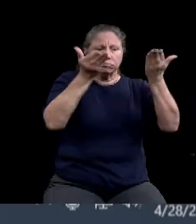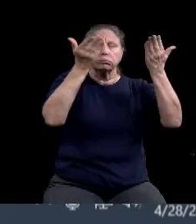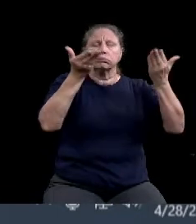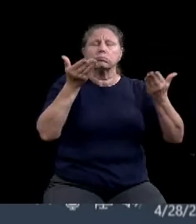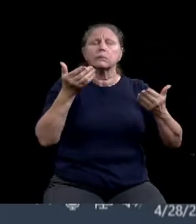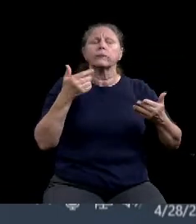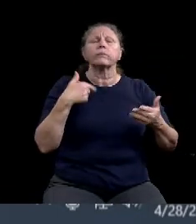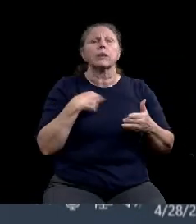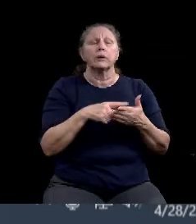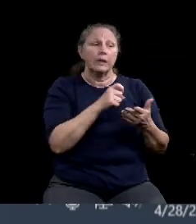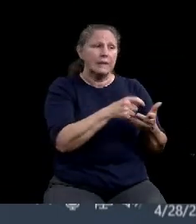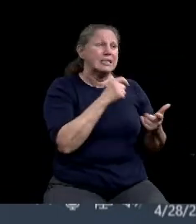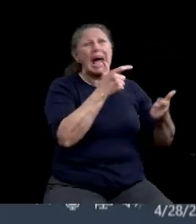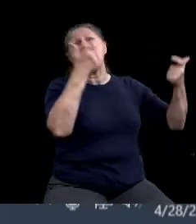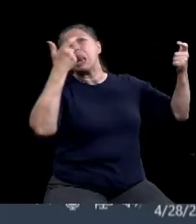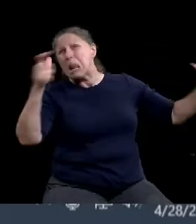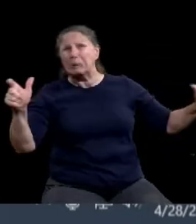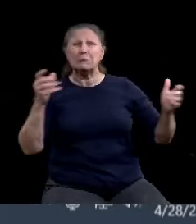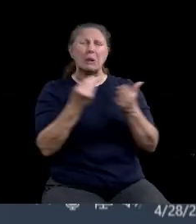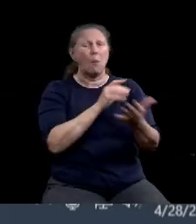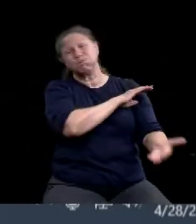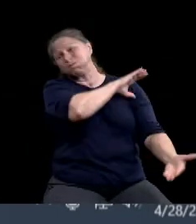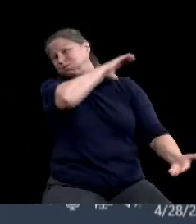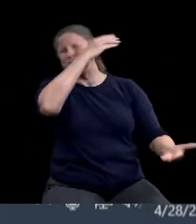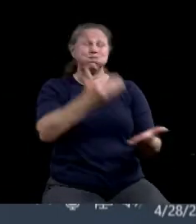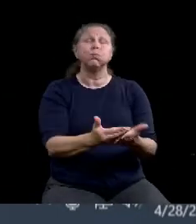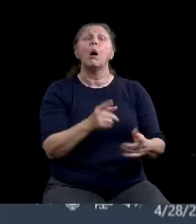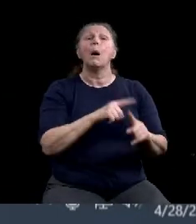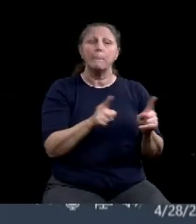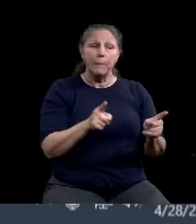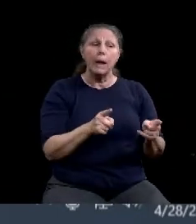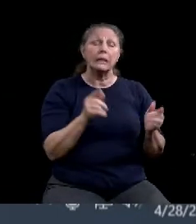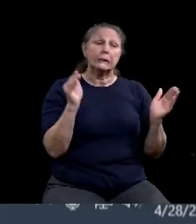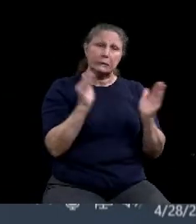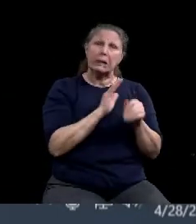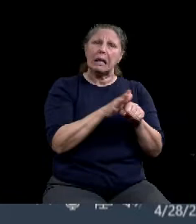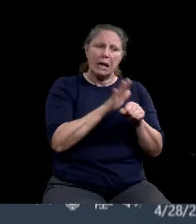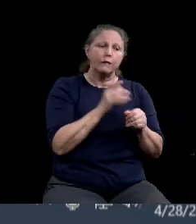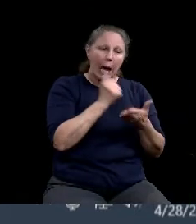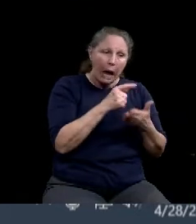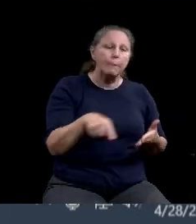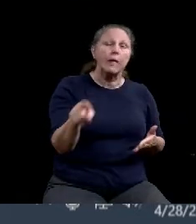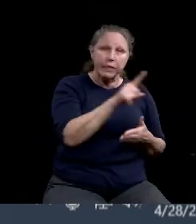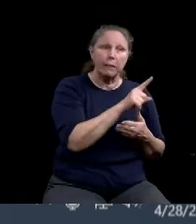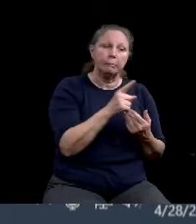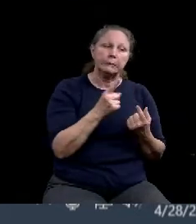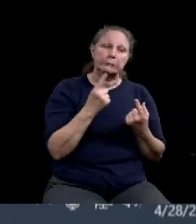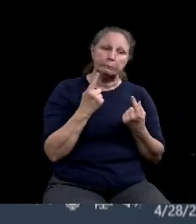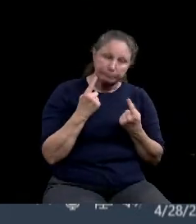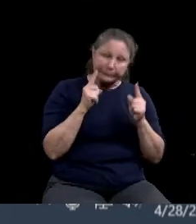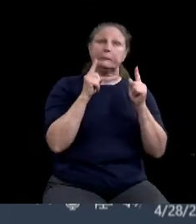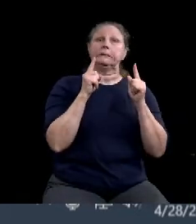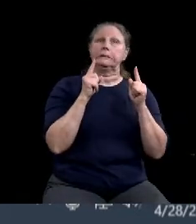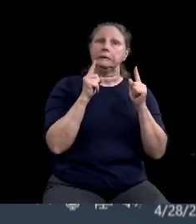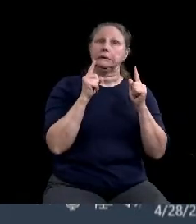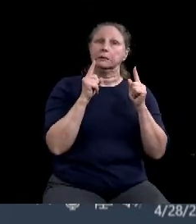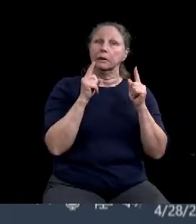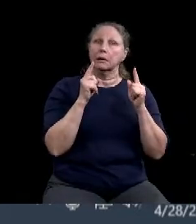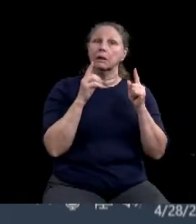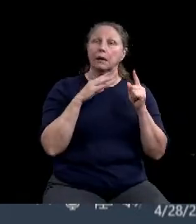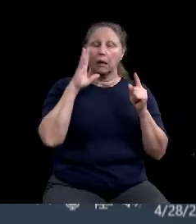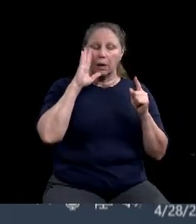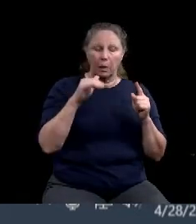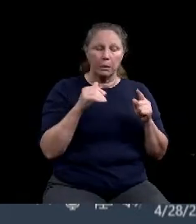get some of these micro businesses over to the other side. So, you know, I think it represents the great spirit of Waco, the